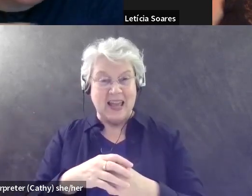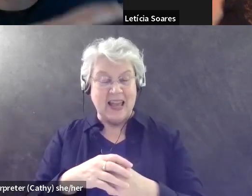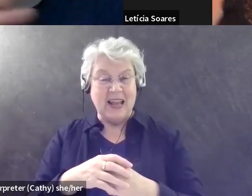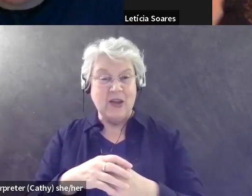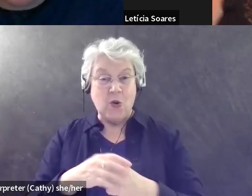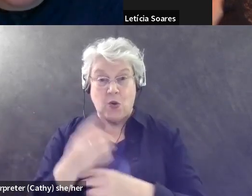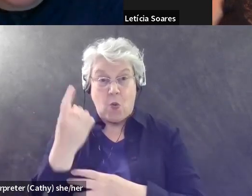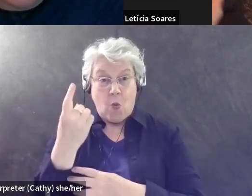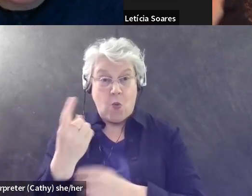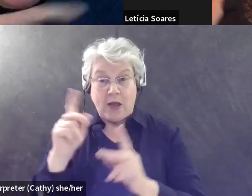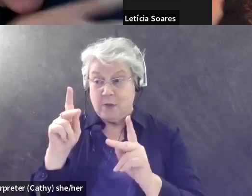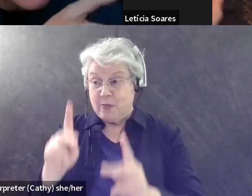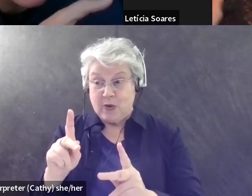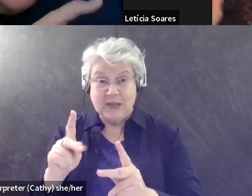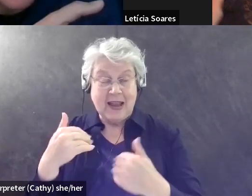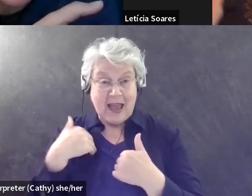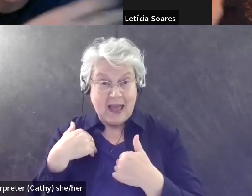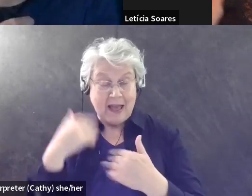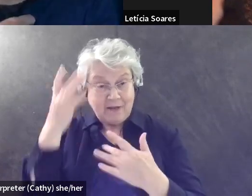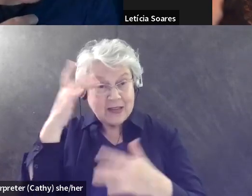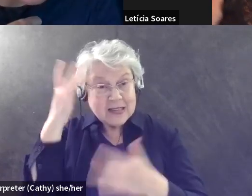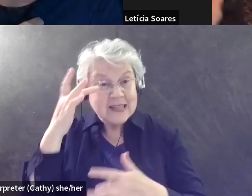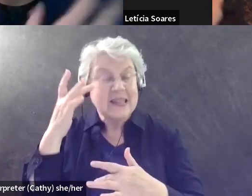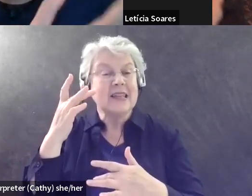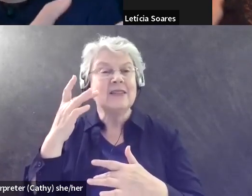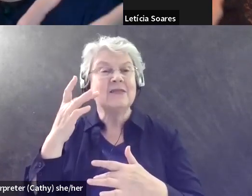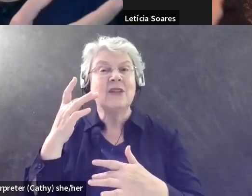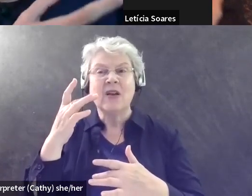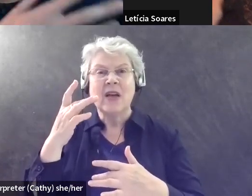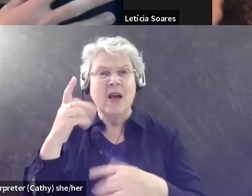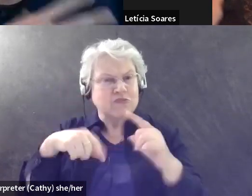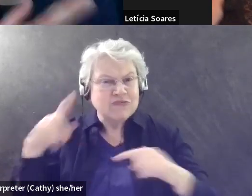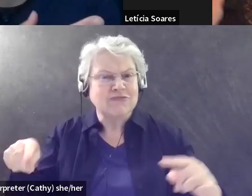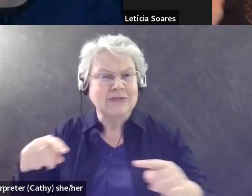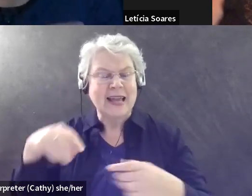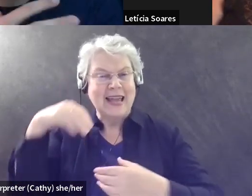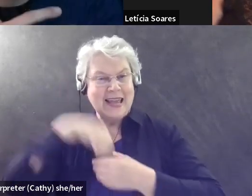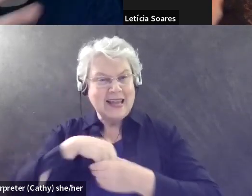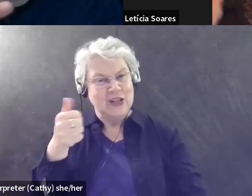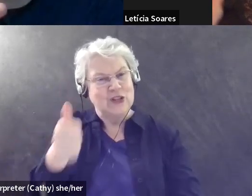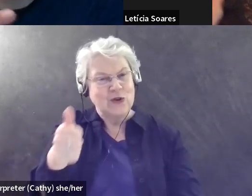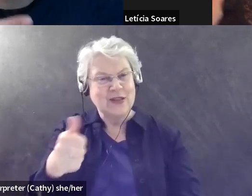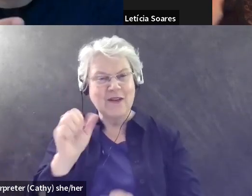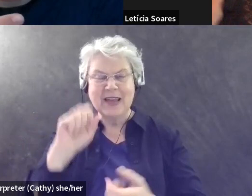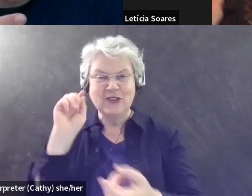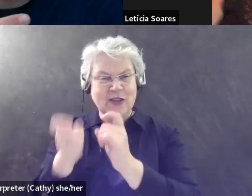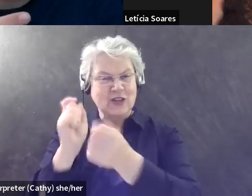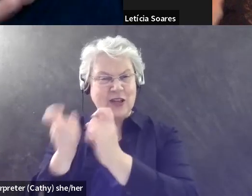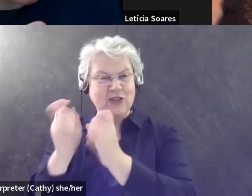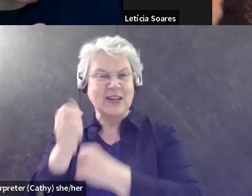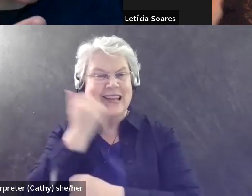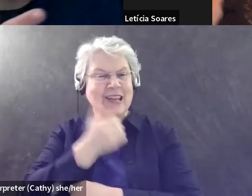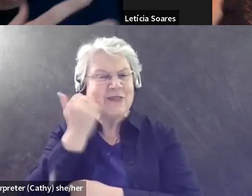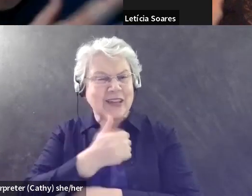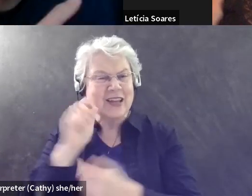people are diverse. Yeah. And then even within one person, your, your, your needs and your kind of capacity each day